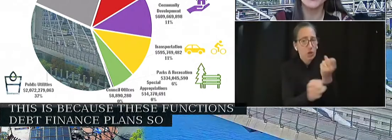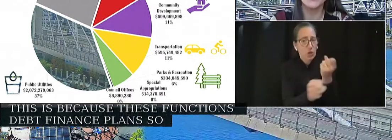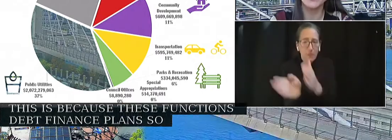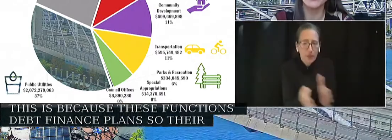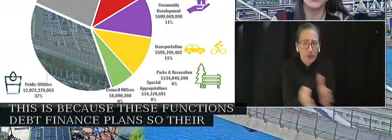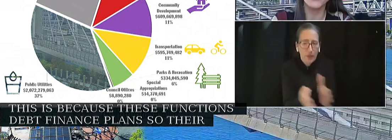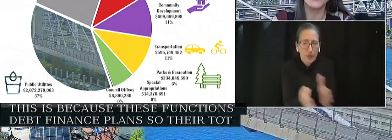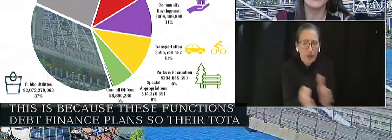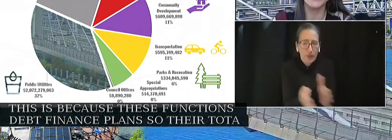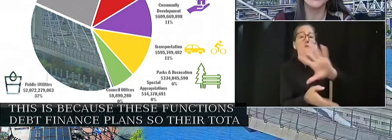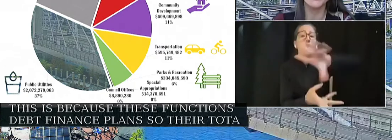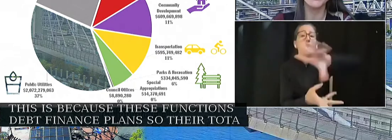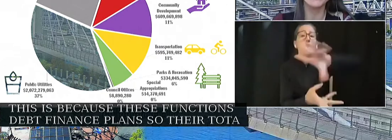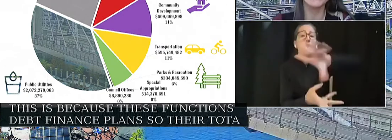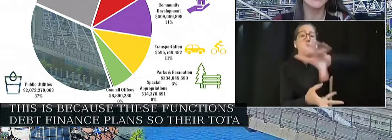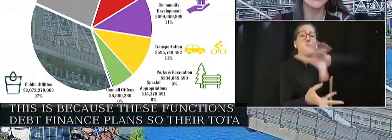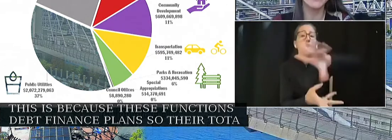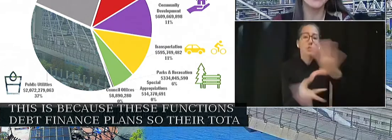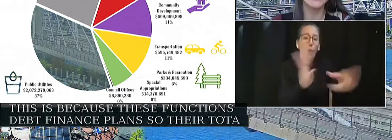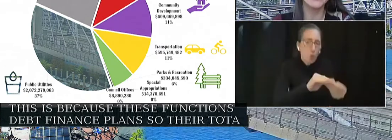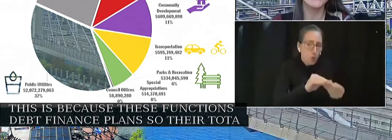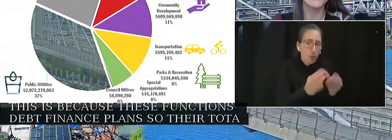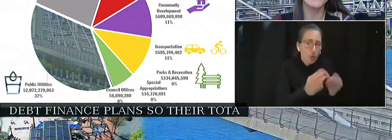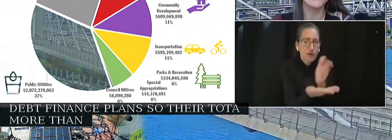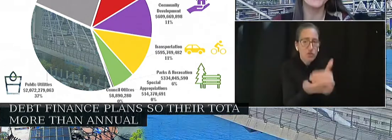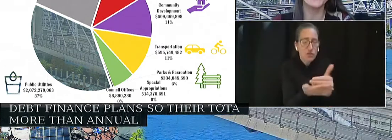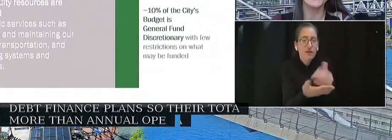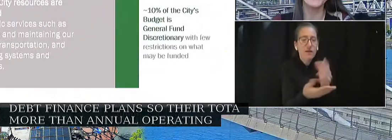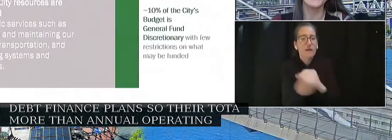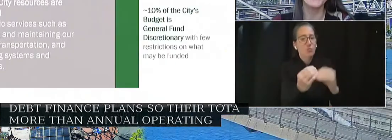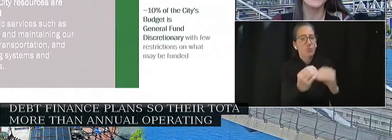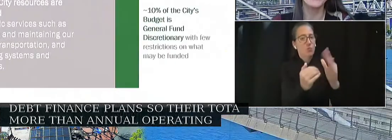much more than annual operating budgets. Next slide, please.